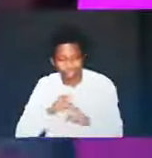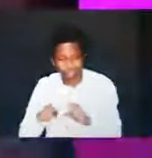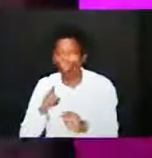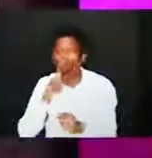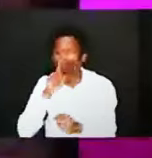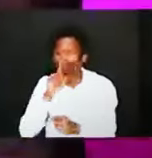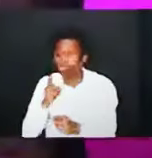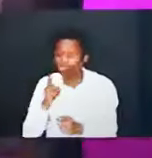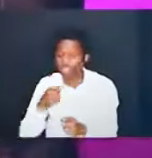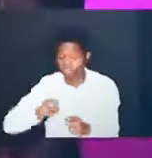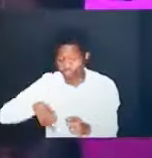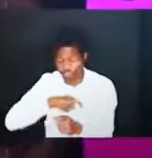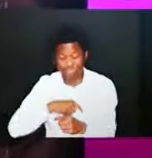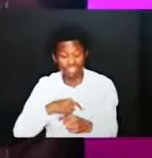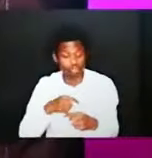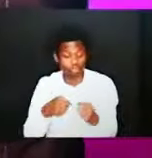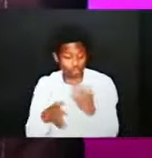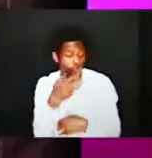works